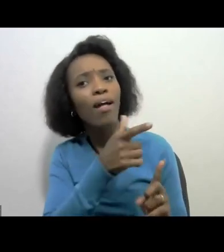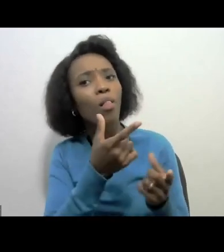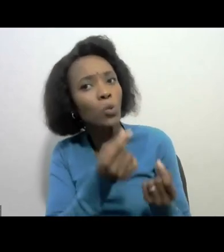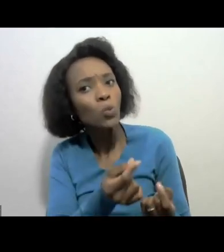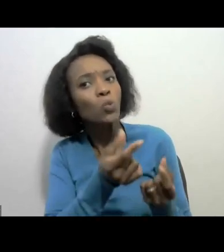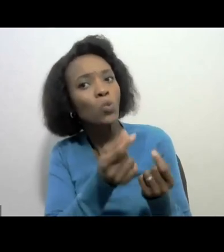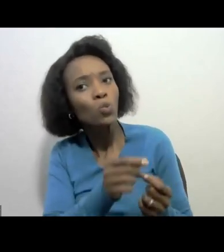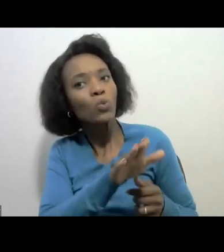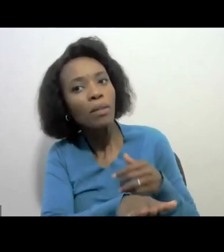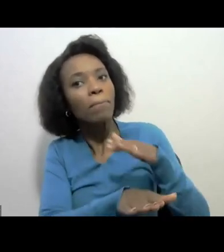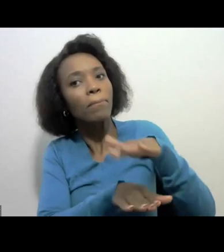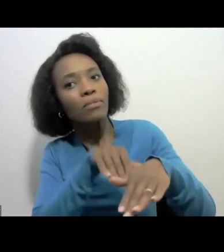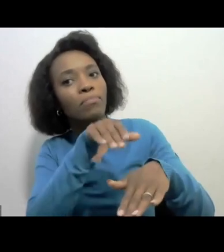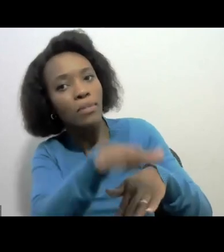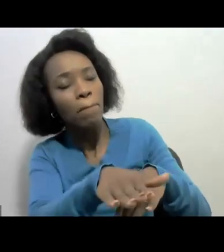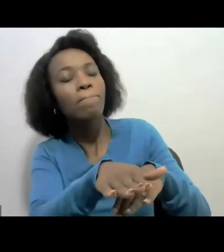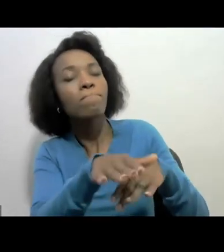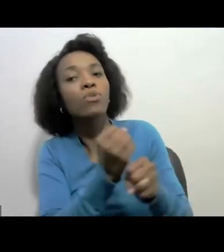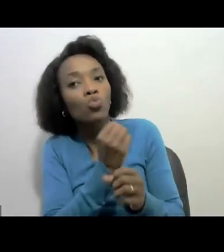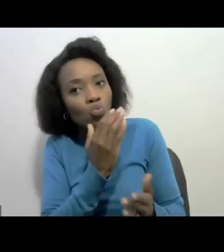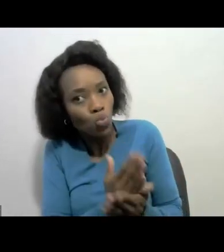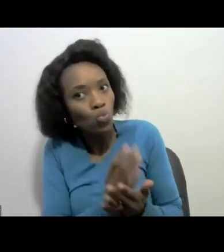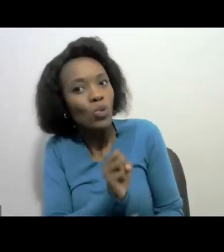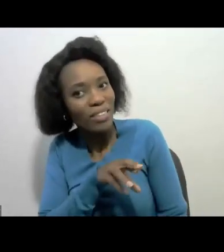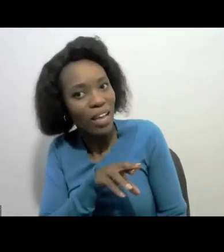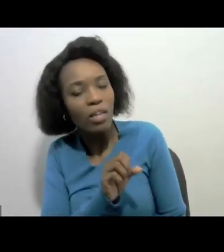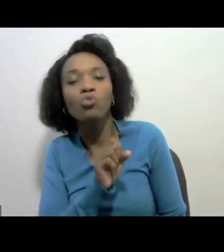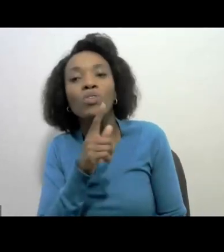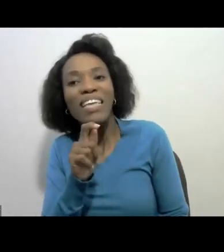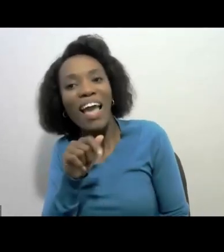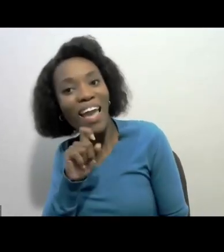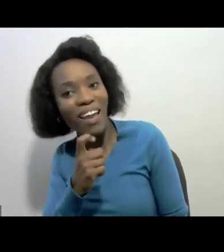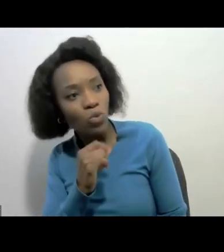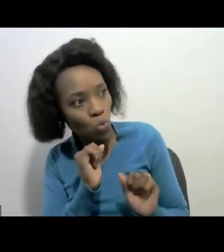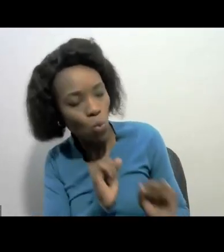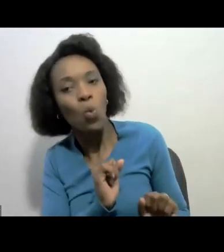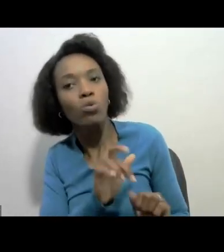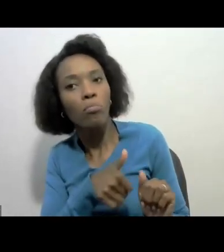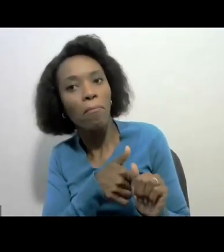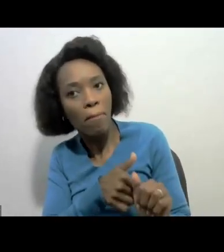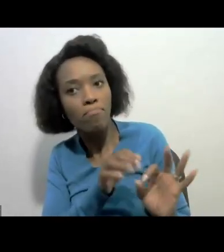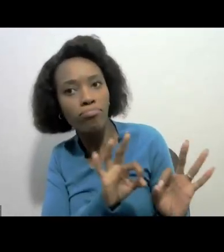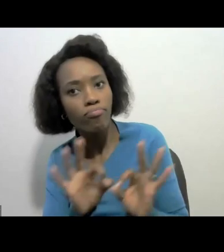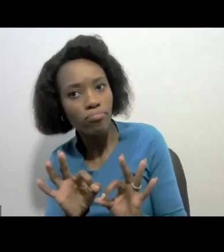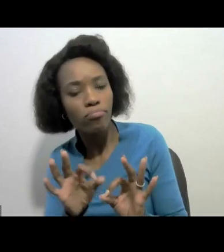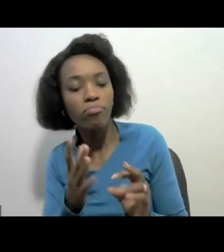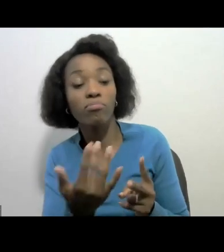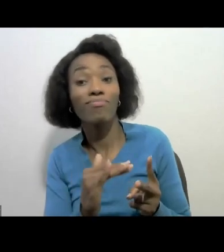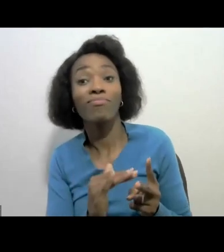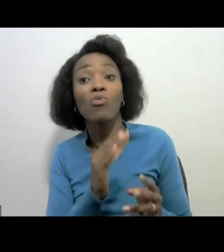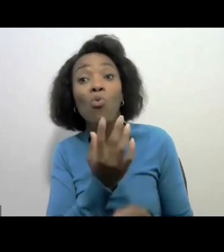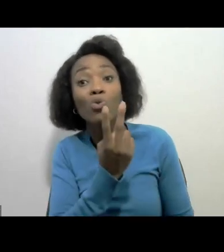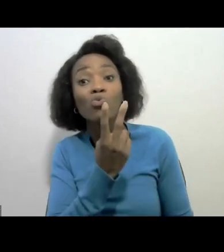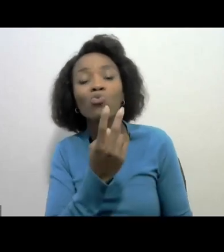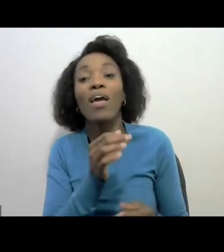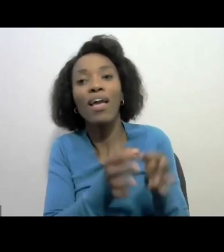making sure that your texts are in order and he was explaining to you that the key